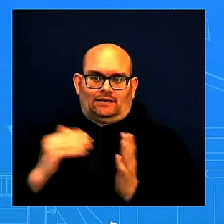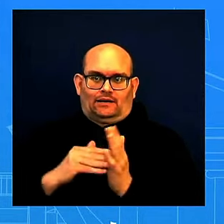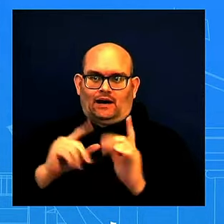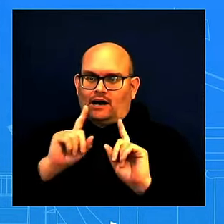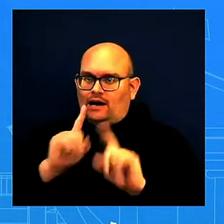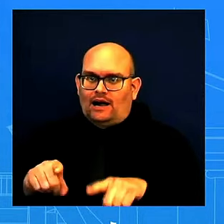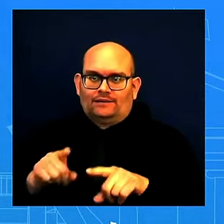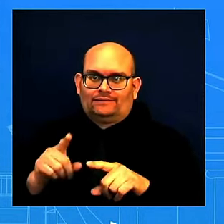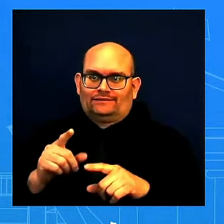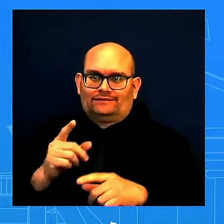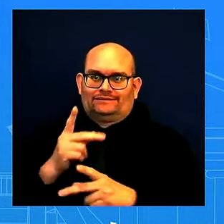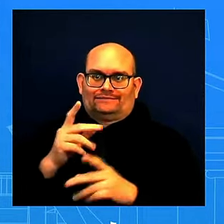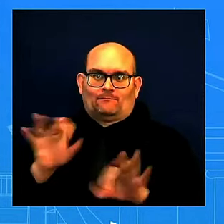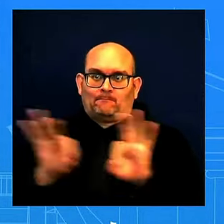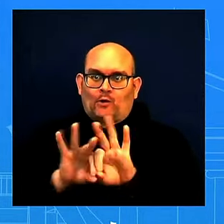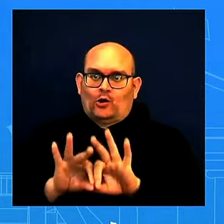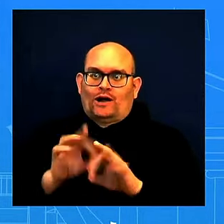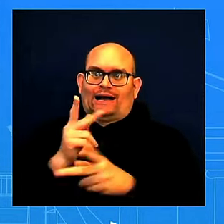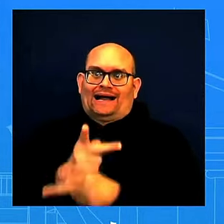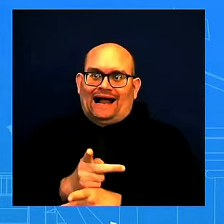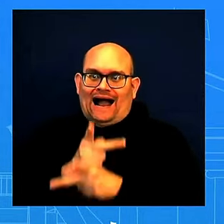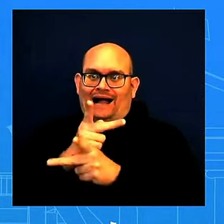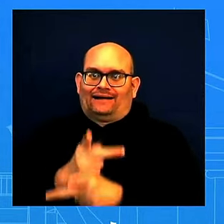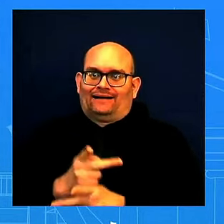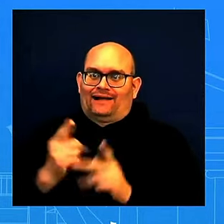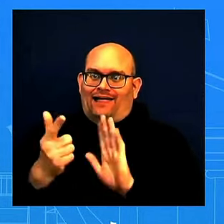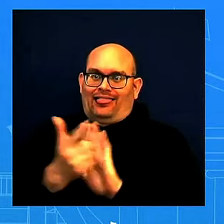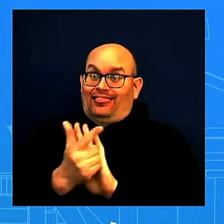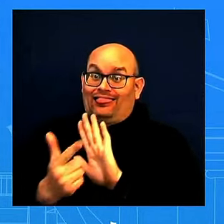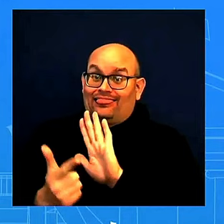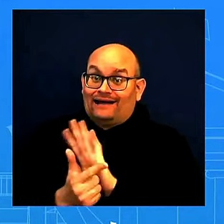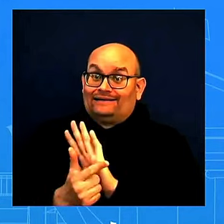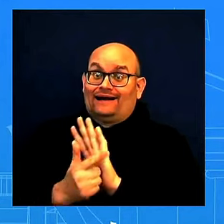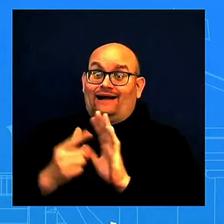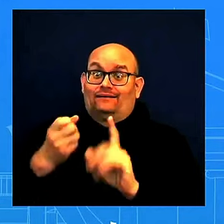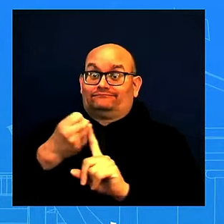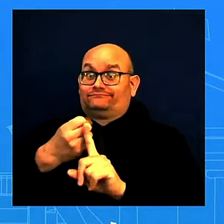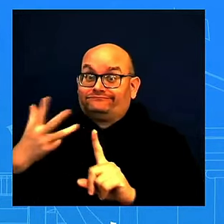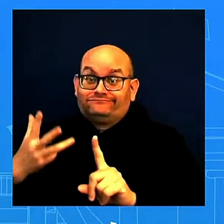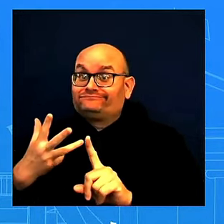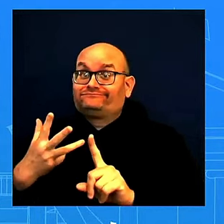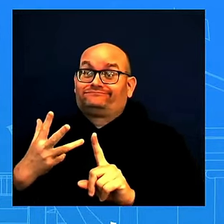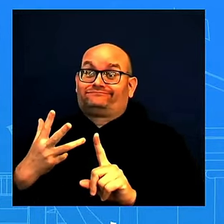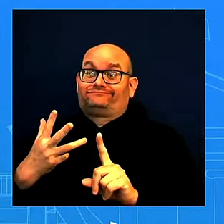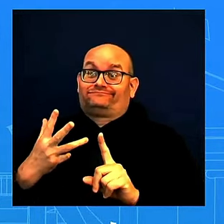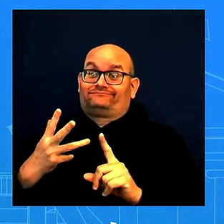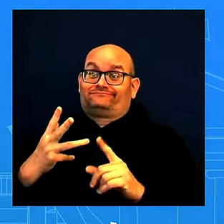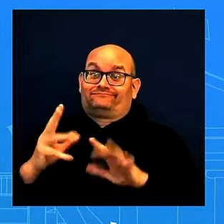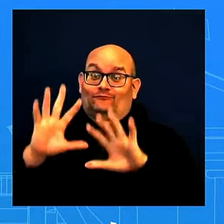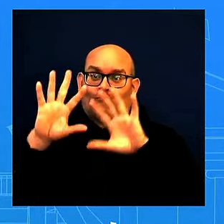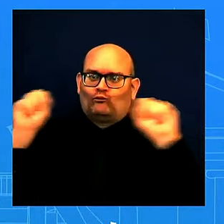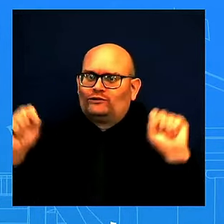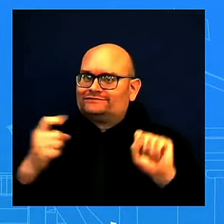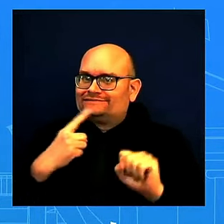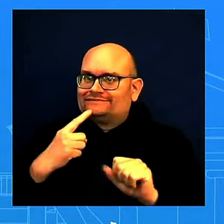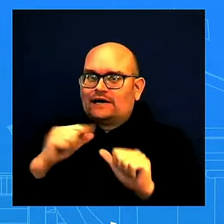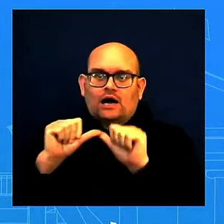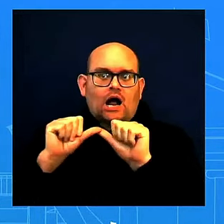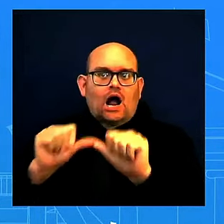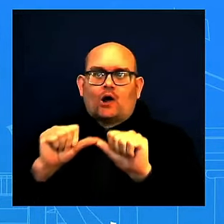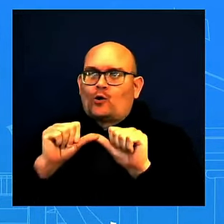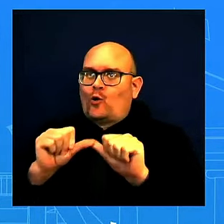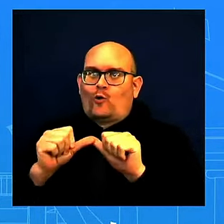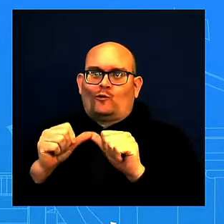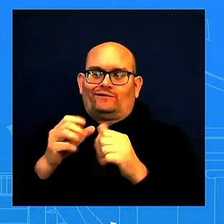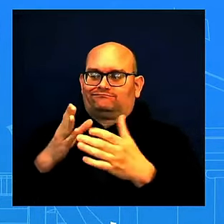any concerns about this? Is going to pull it? Is he going to pull the Title IX? I'm It's an ongoing litigation through the DOJ. I'm just not going to say beyond it. Go ahead.